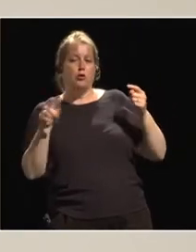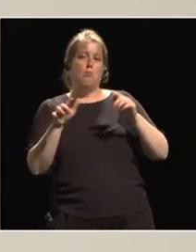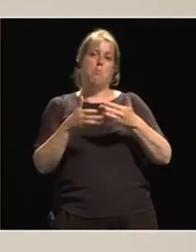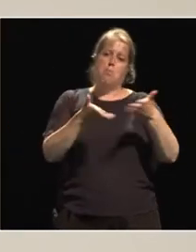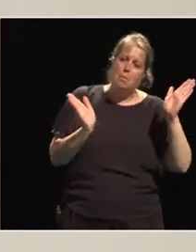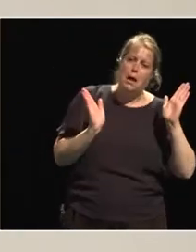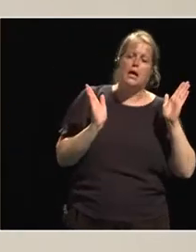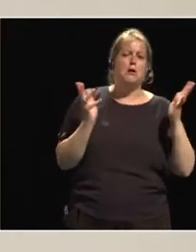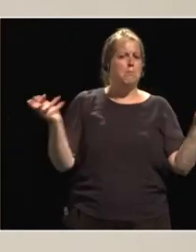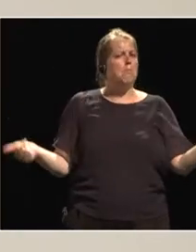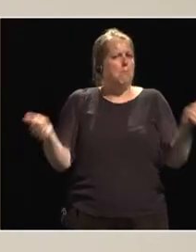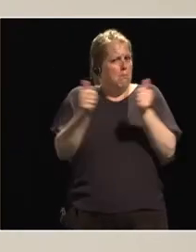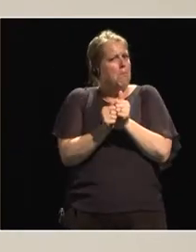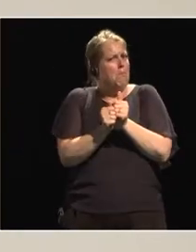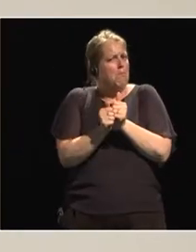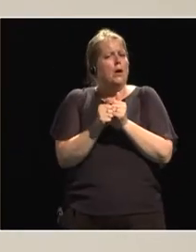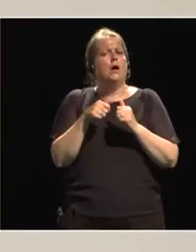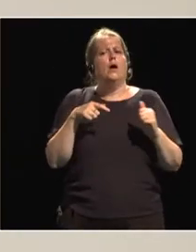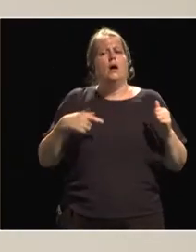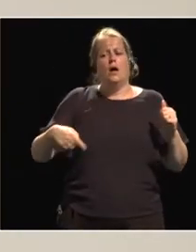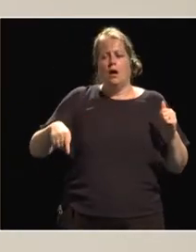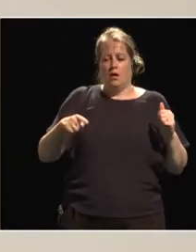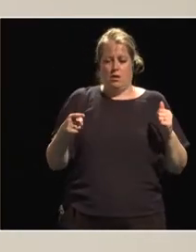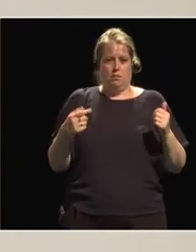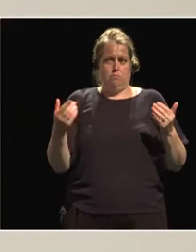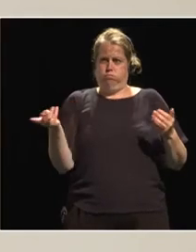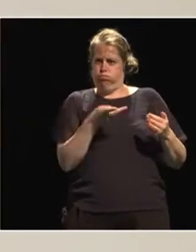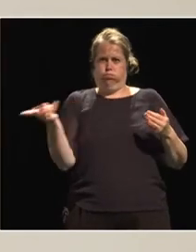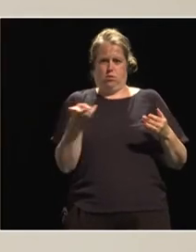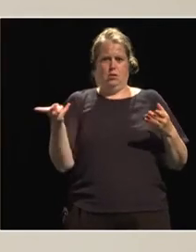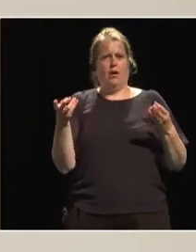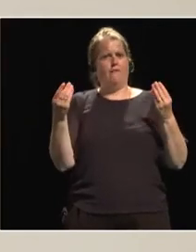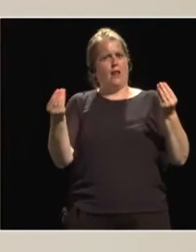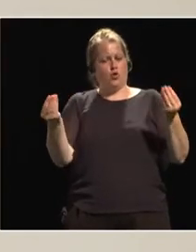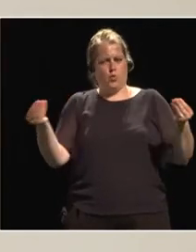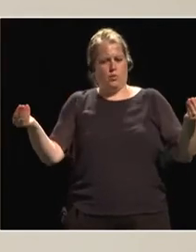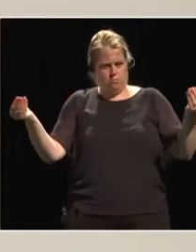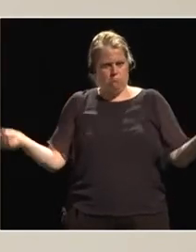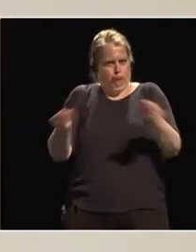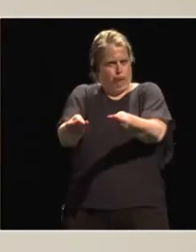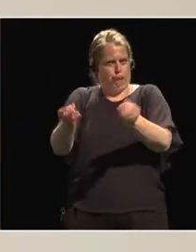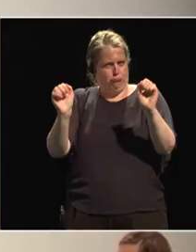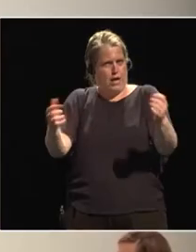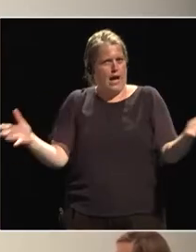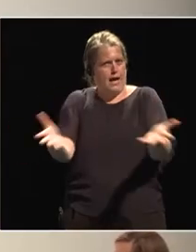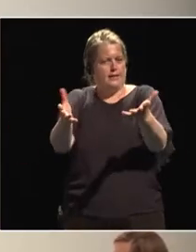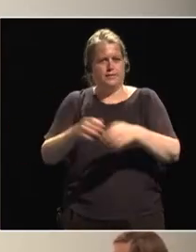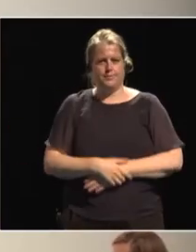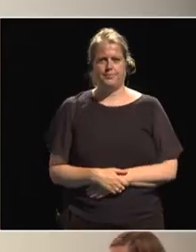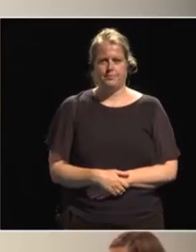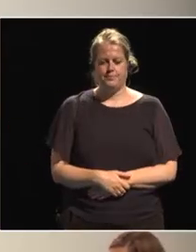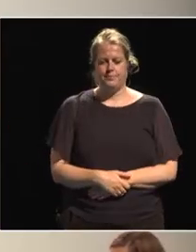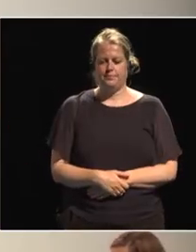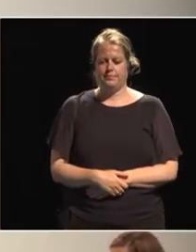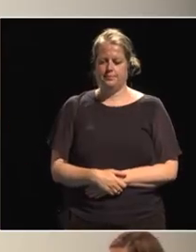agricultural, because there are value added that can be brought out for and by